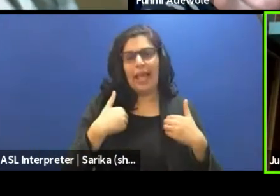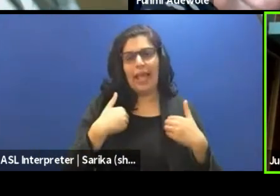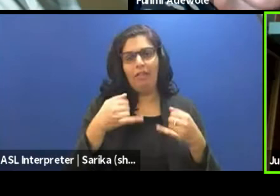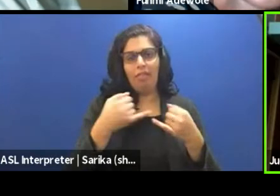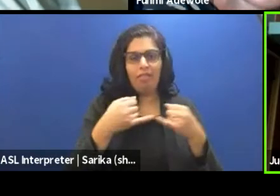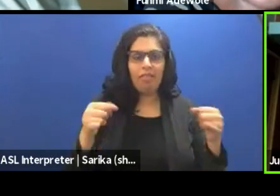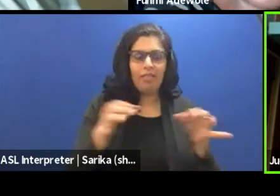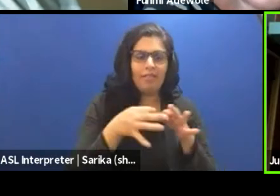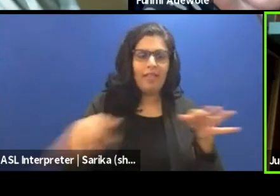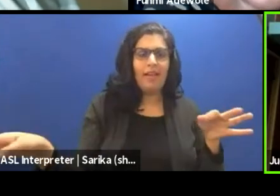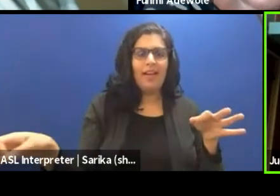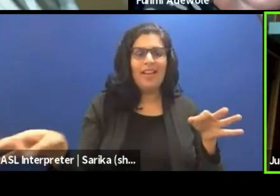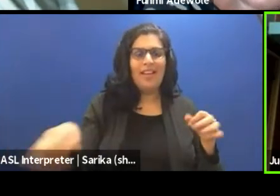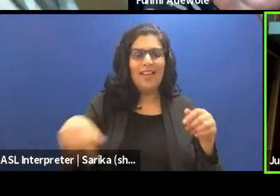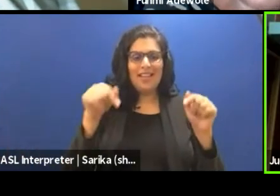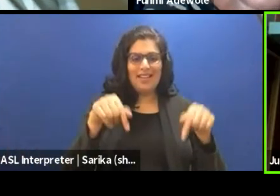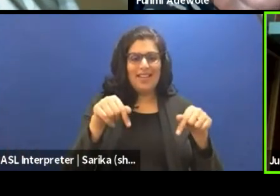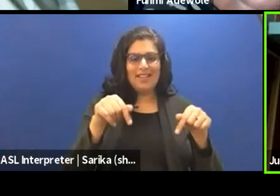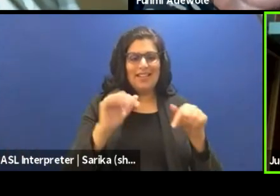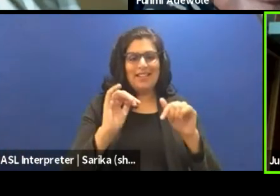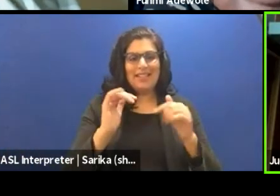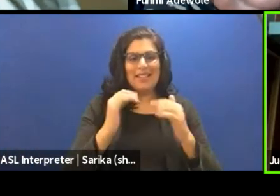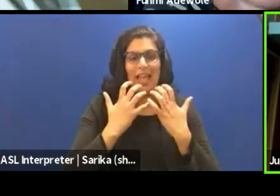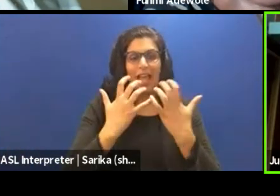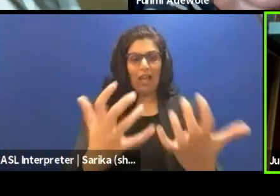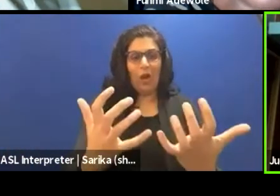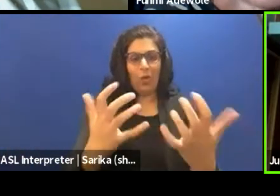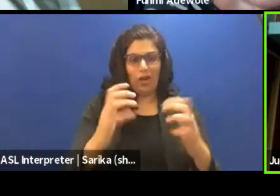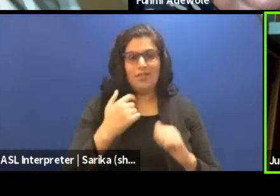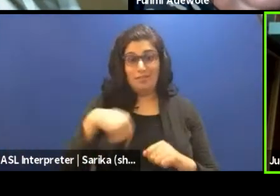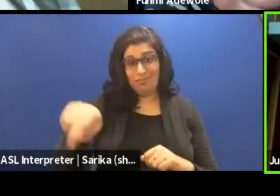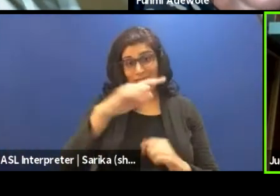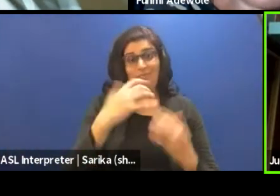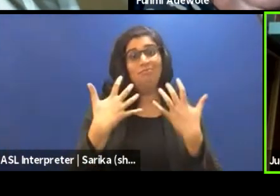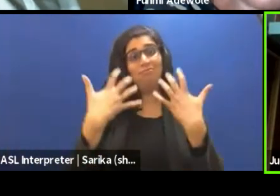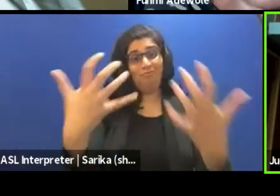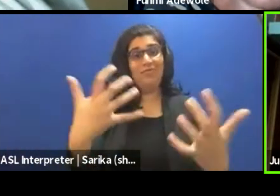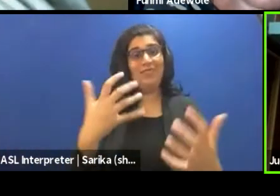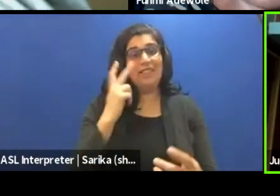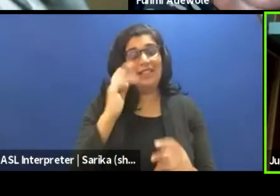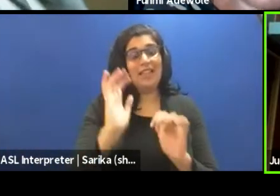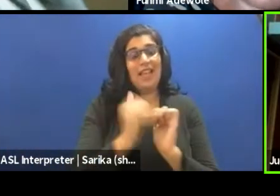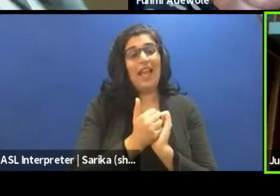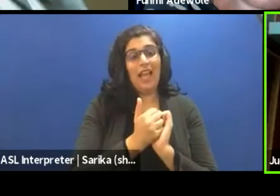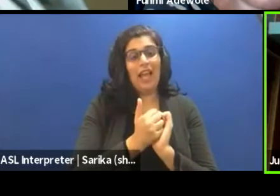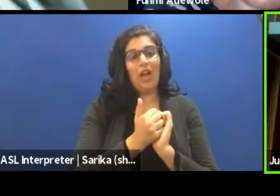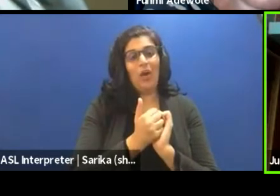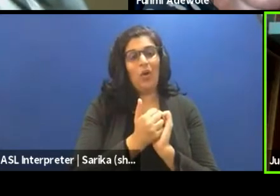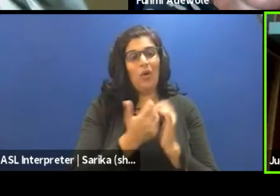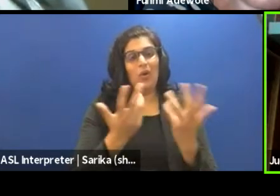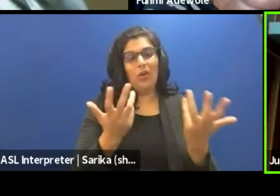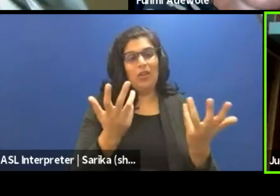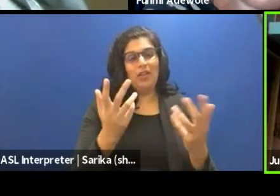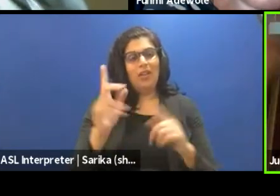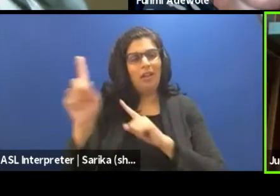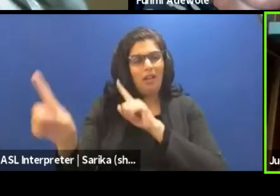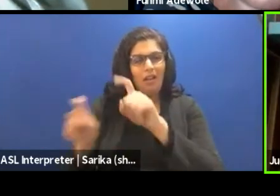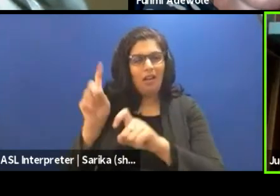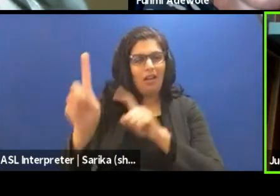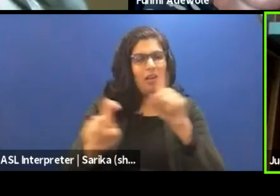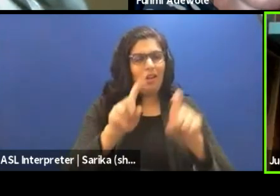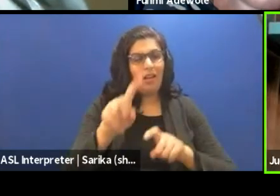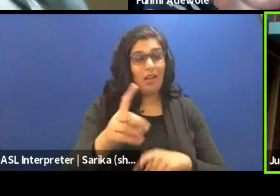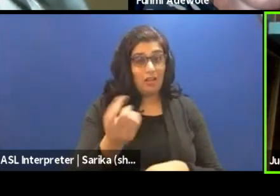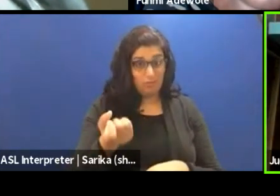tell them, I said, this, these are our audience. This is our audience. Let us see how they, they got it. How do, so I'm asking questions. Did you get the